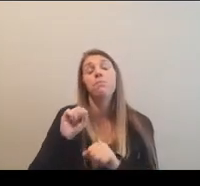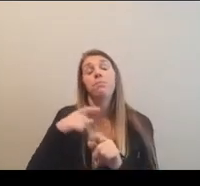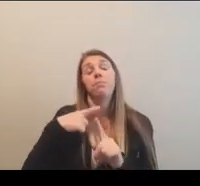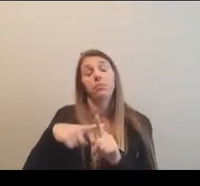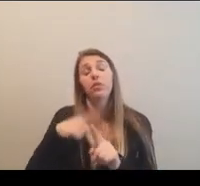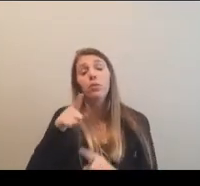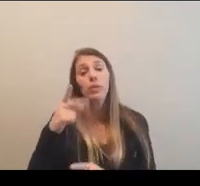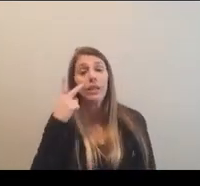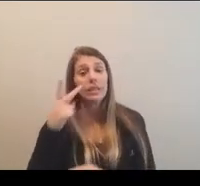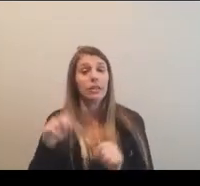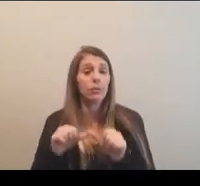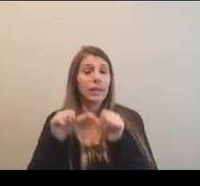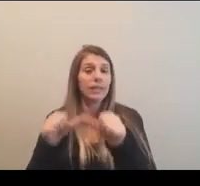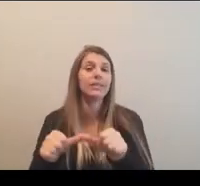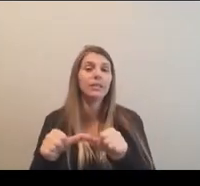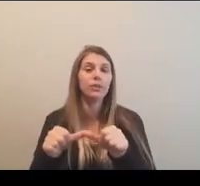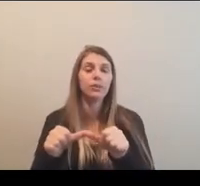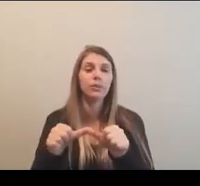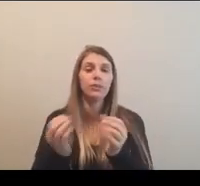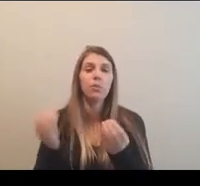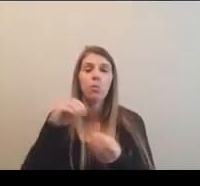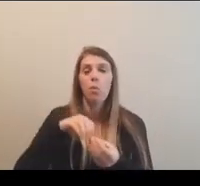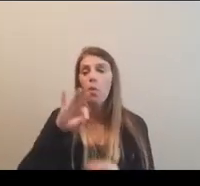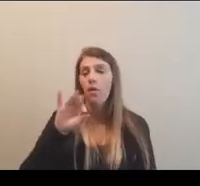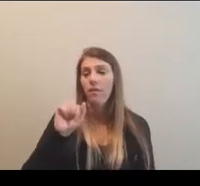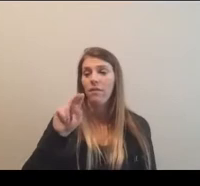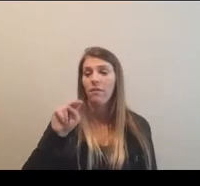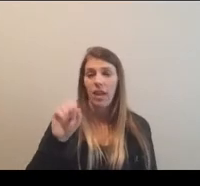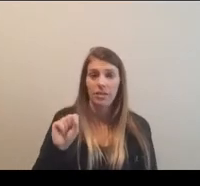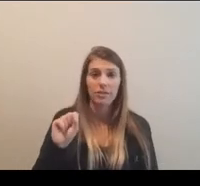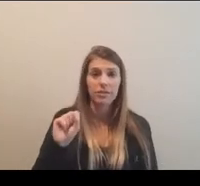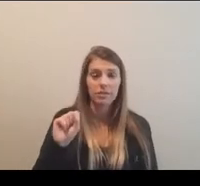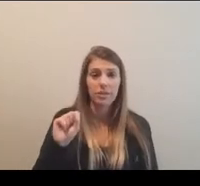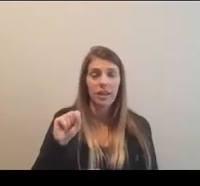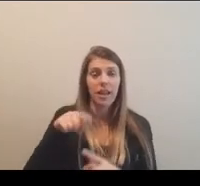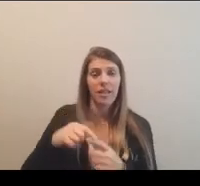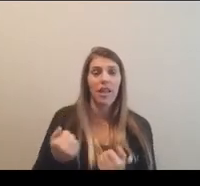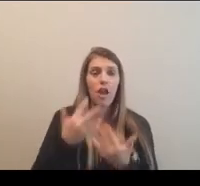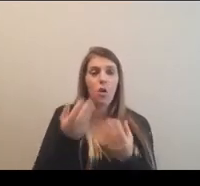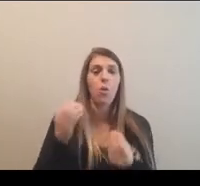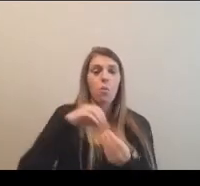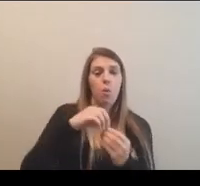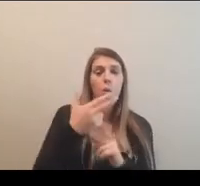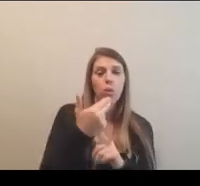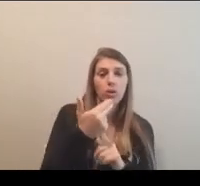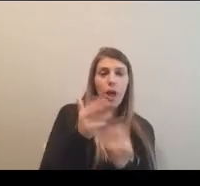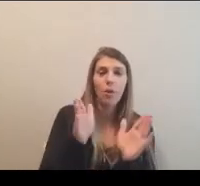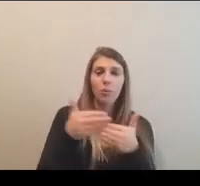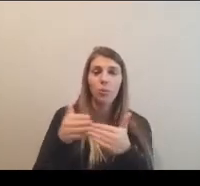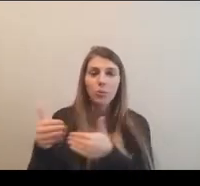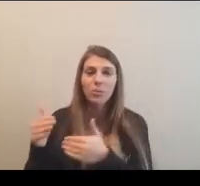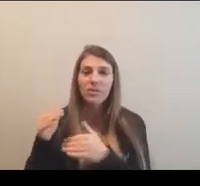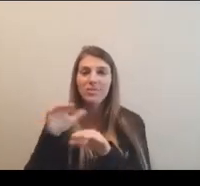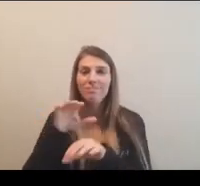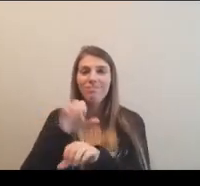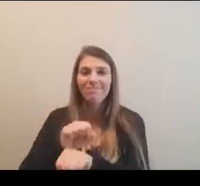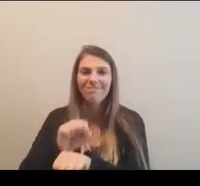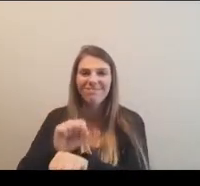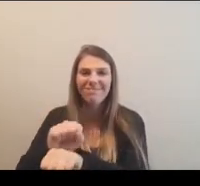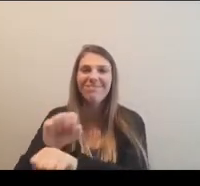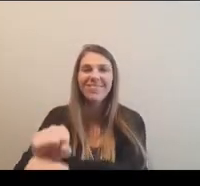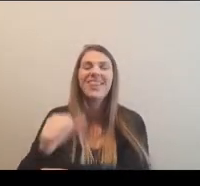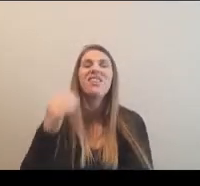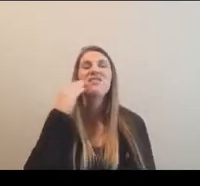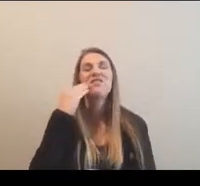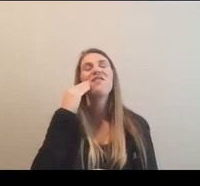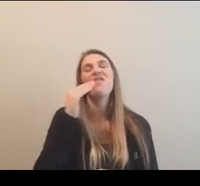as you continue to have, um, more fans and, um, that causes more hotel rooms and everything like that at, at all of our, at our